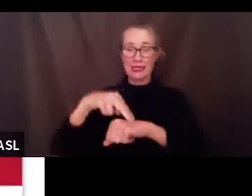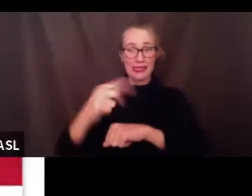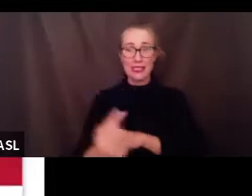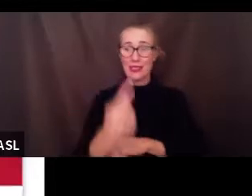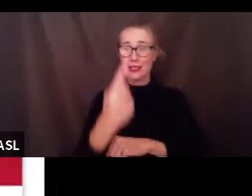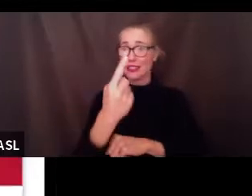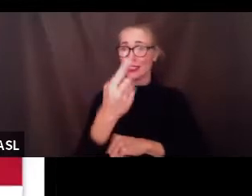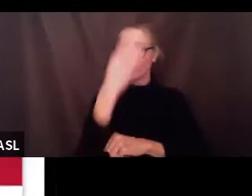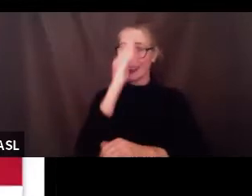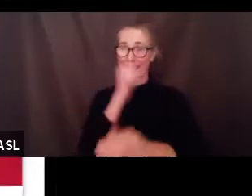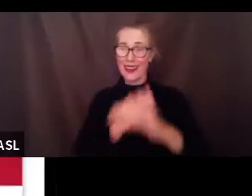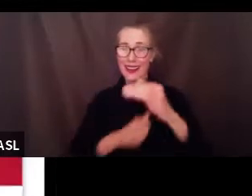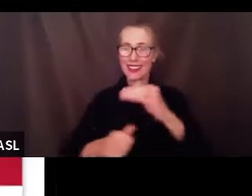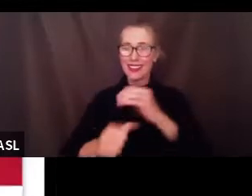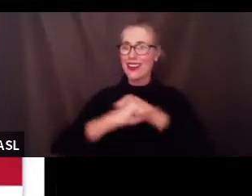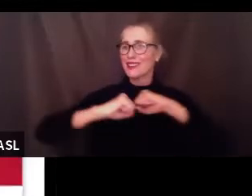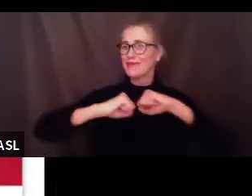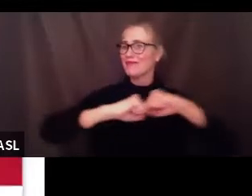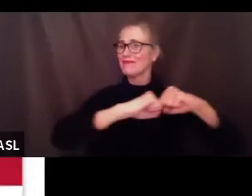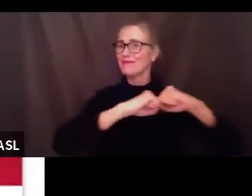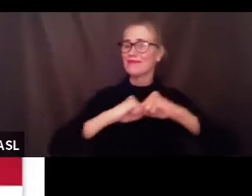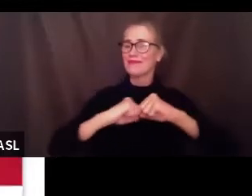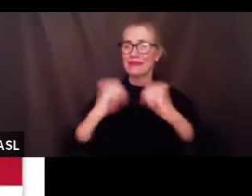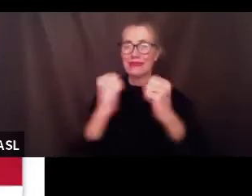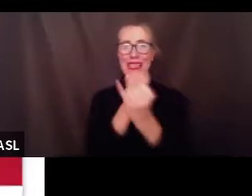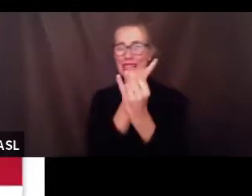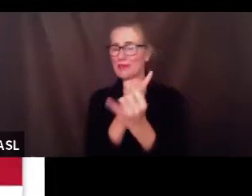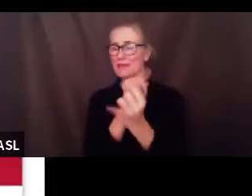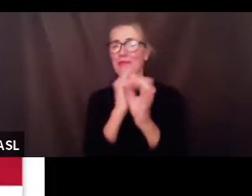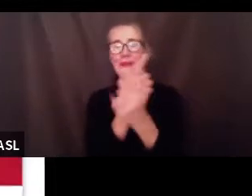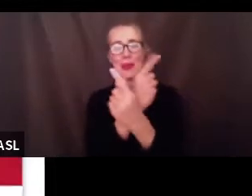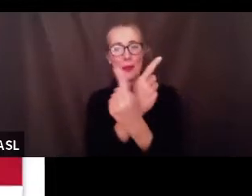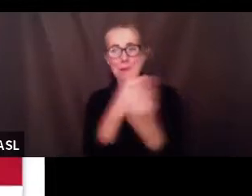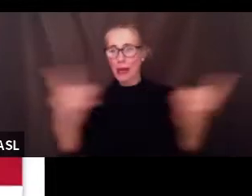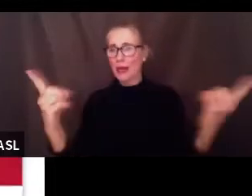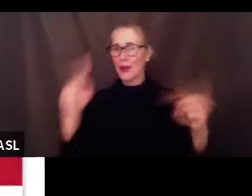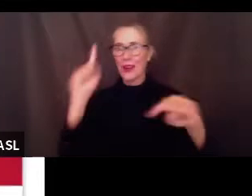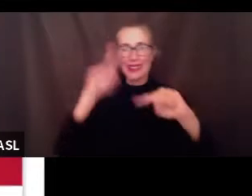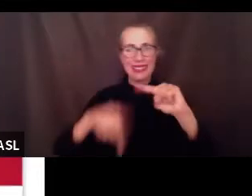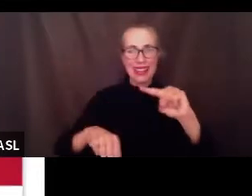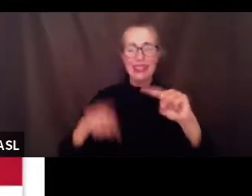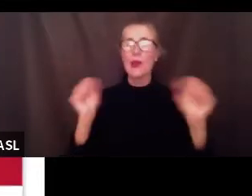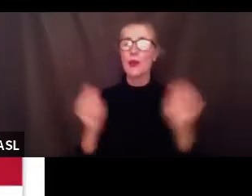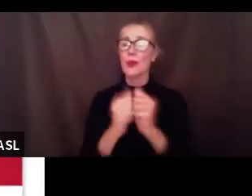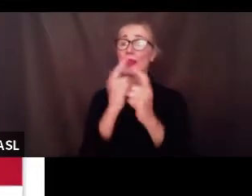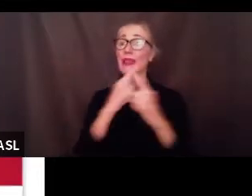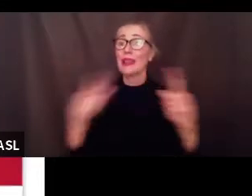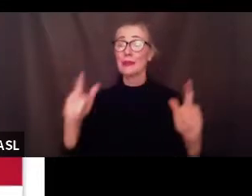one nation under God indivisible with liberty and justice for all.